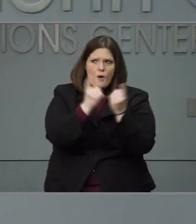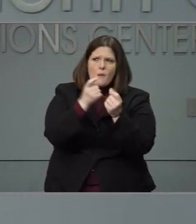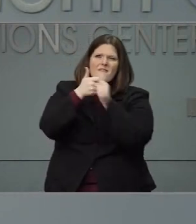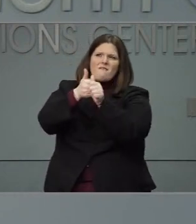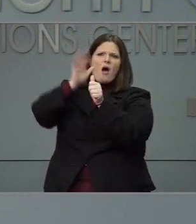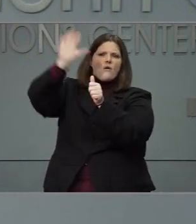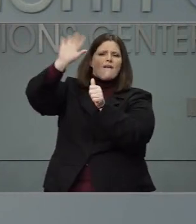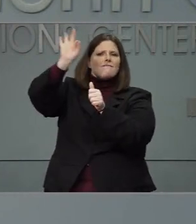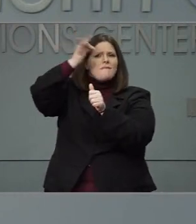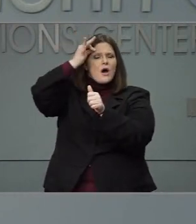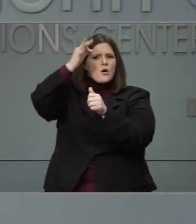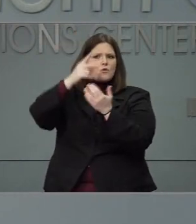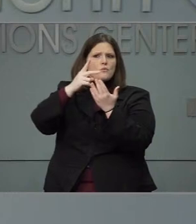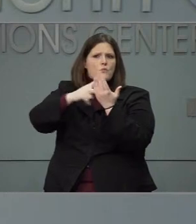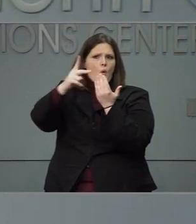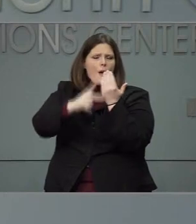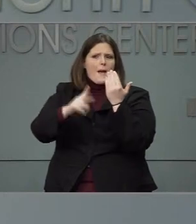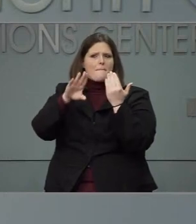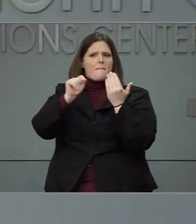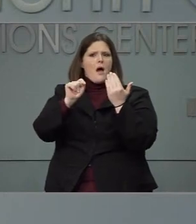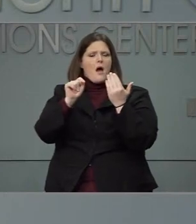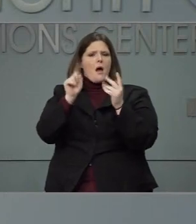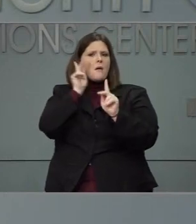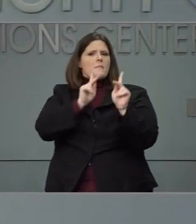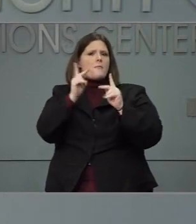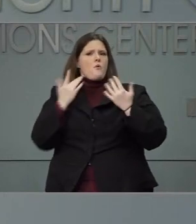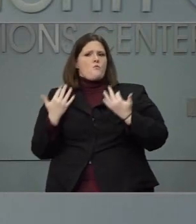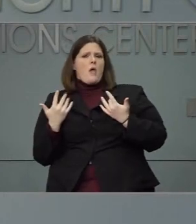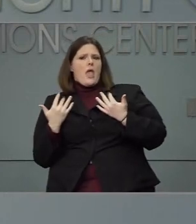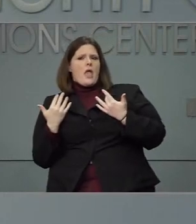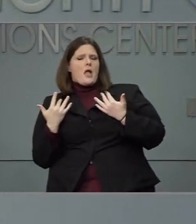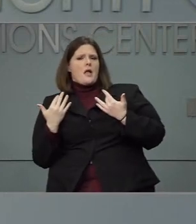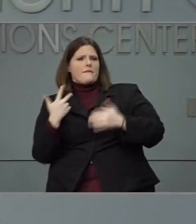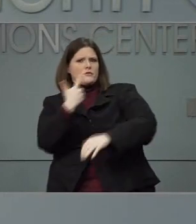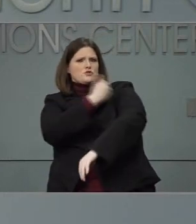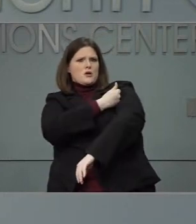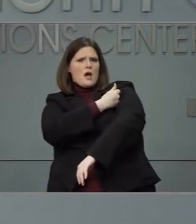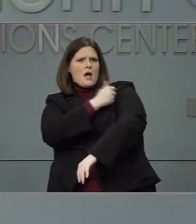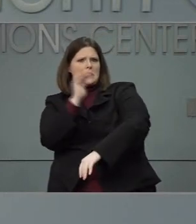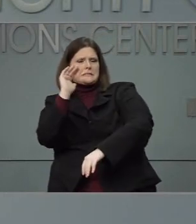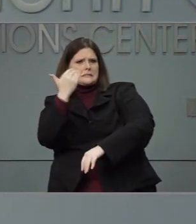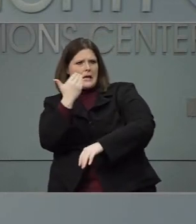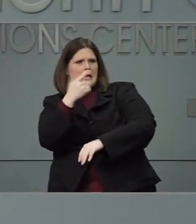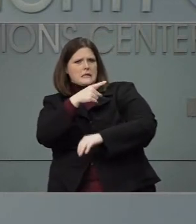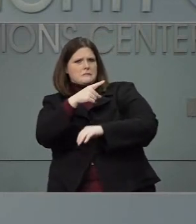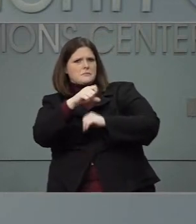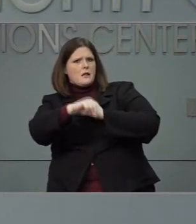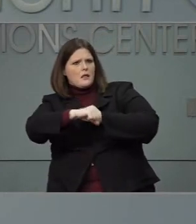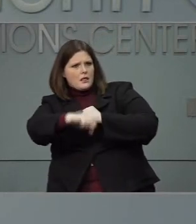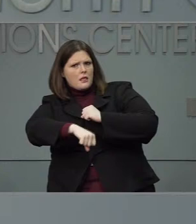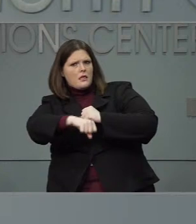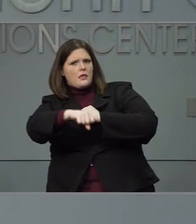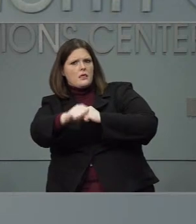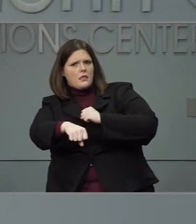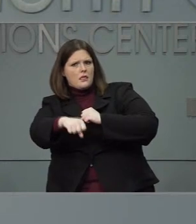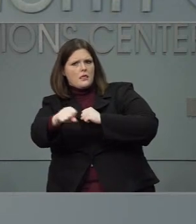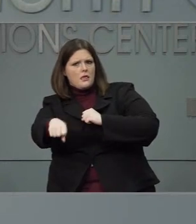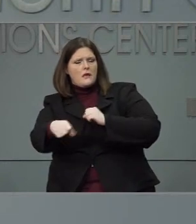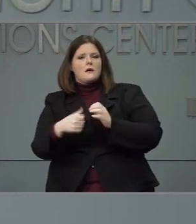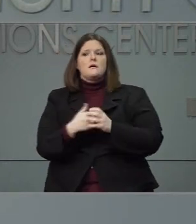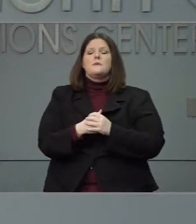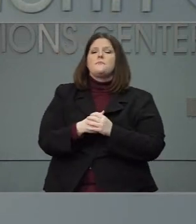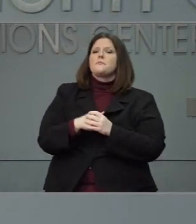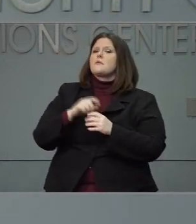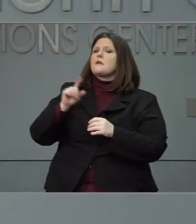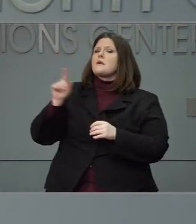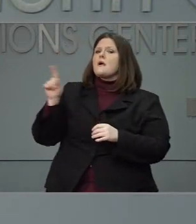it seems to people who are sitting around waiting for these shots that it's moving at a glacial pace. Thank you. So we didn't hear